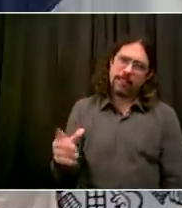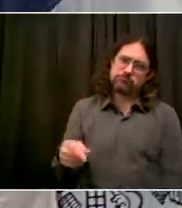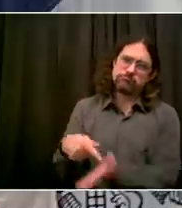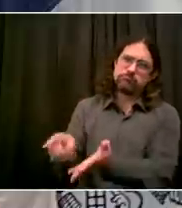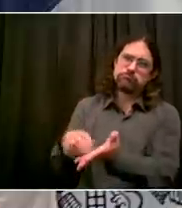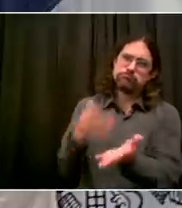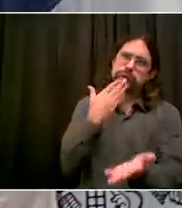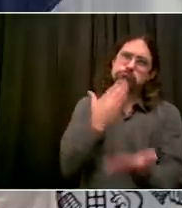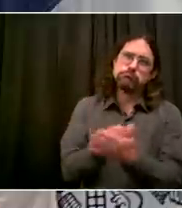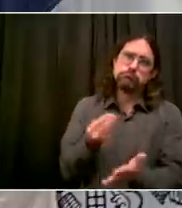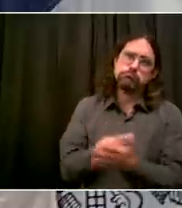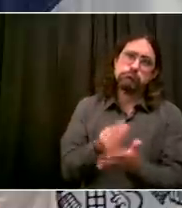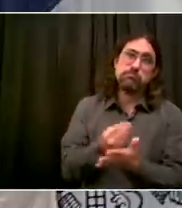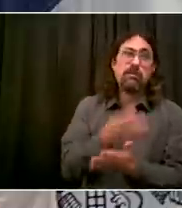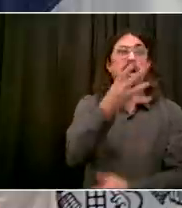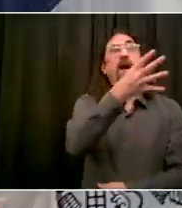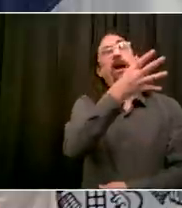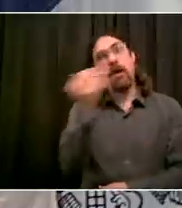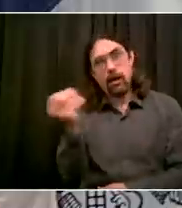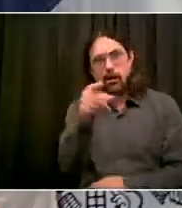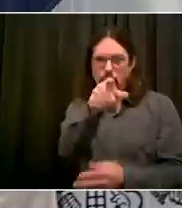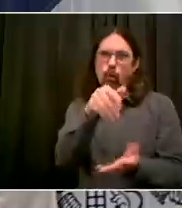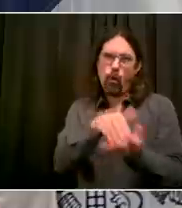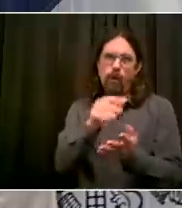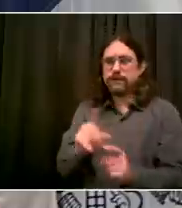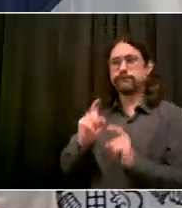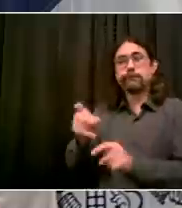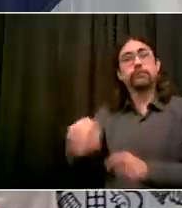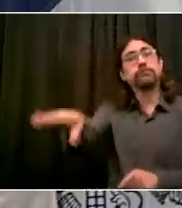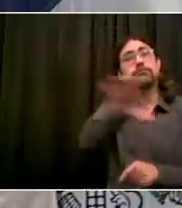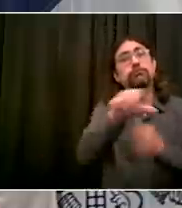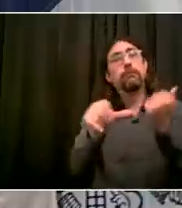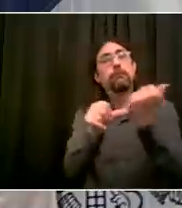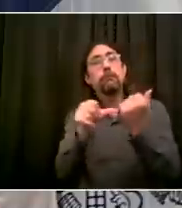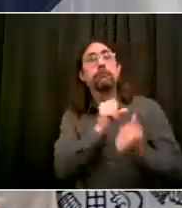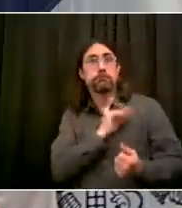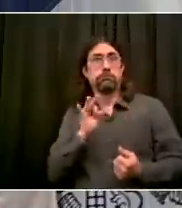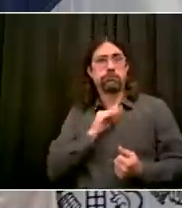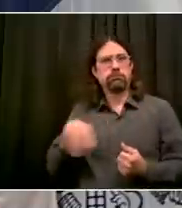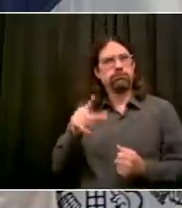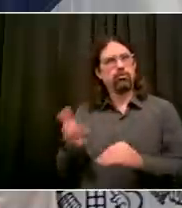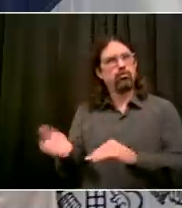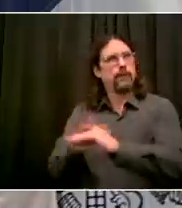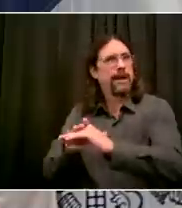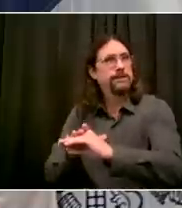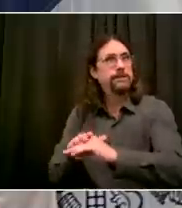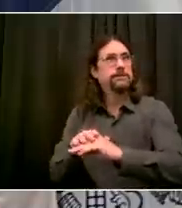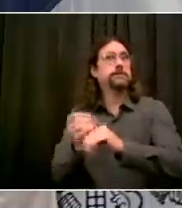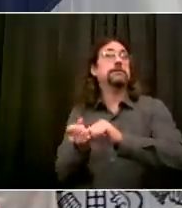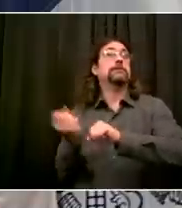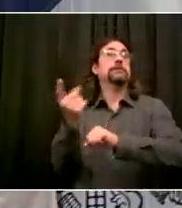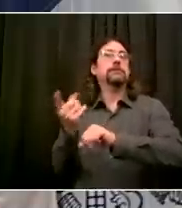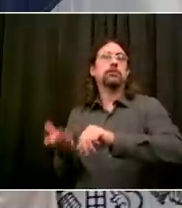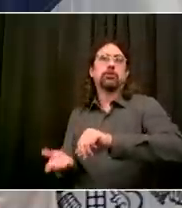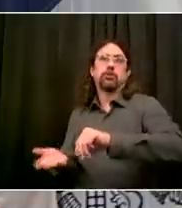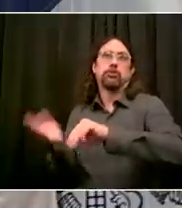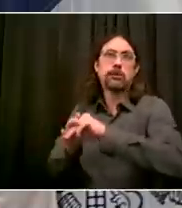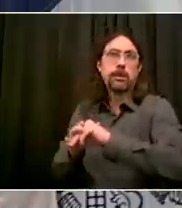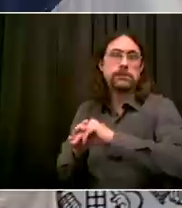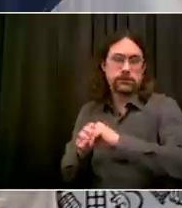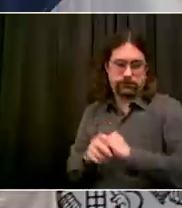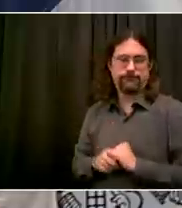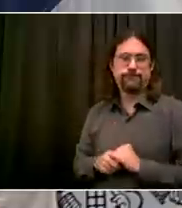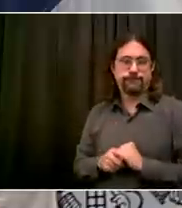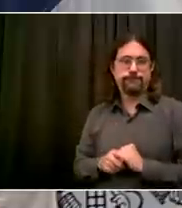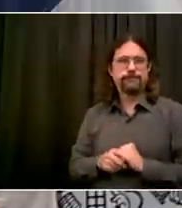situation and the prospect of mass layoffs, can you say with certainty no raises will be given within the next year? And will